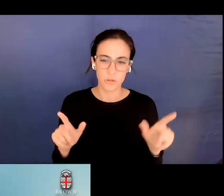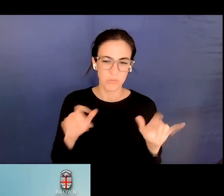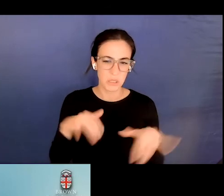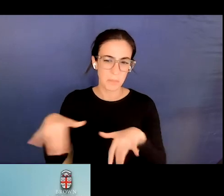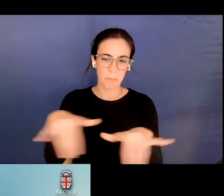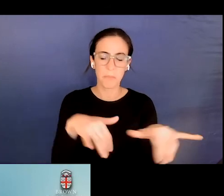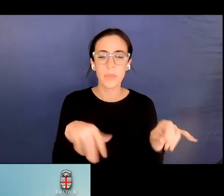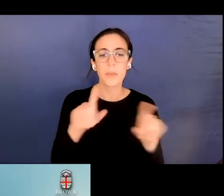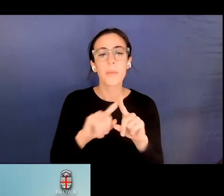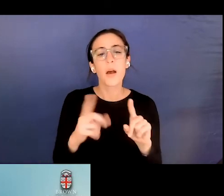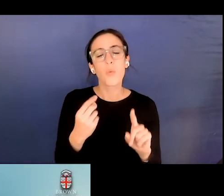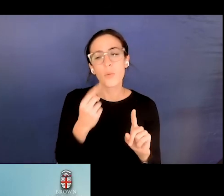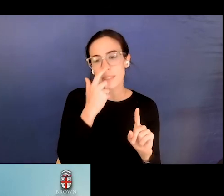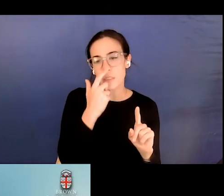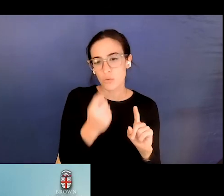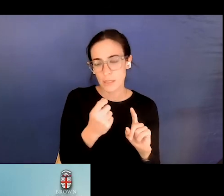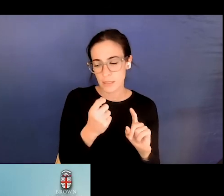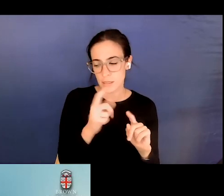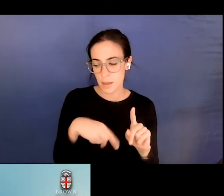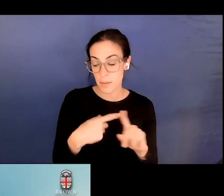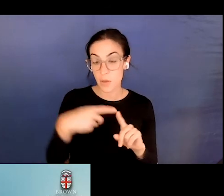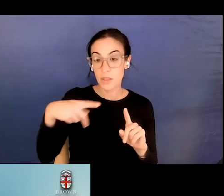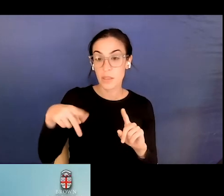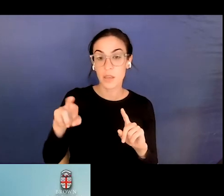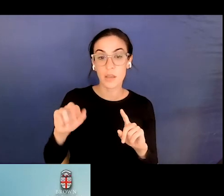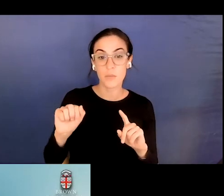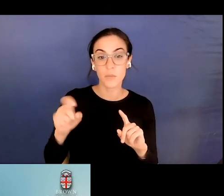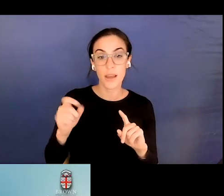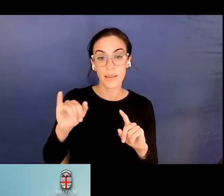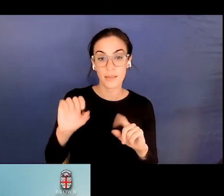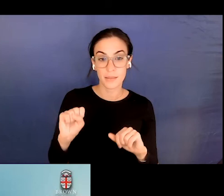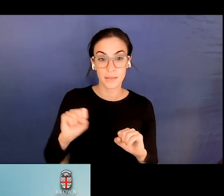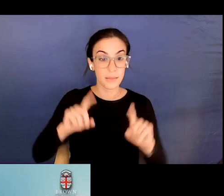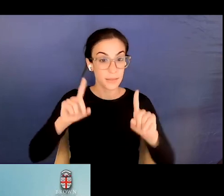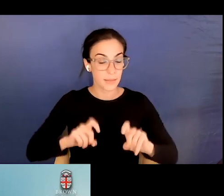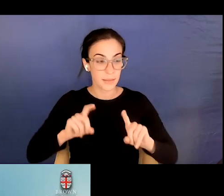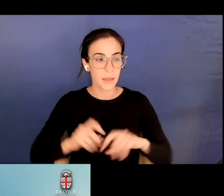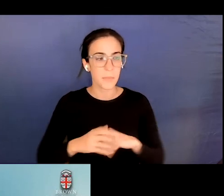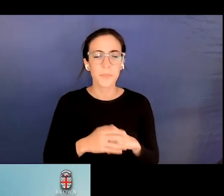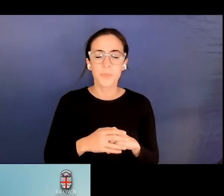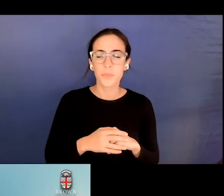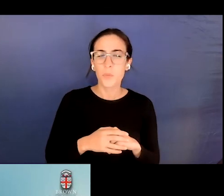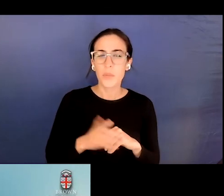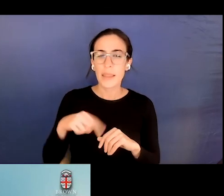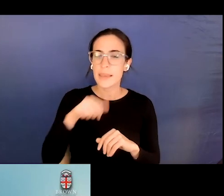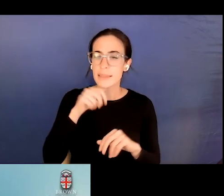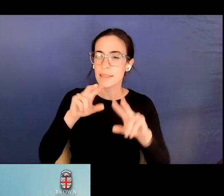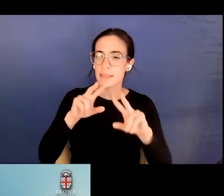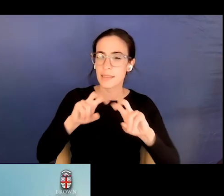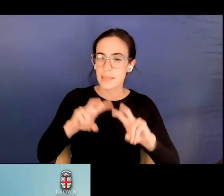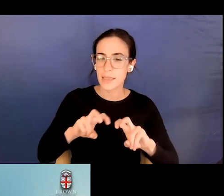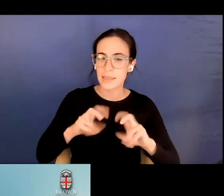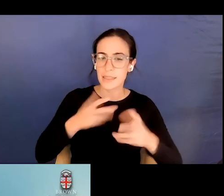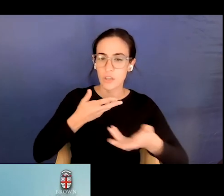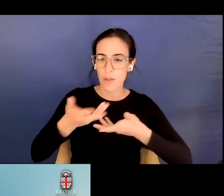about the, the praxis exam was that they didn't assess interactive speaking and listening, but they sort of